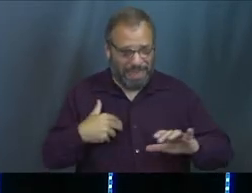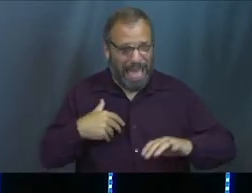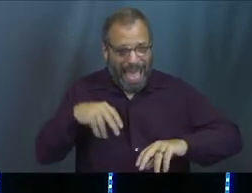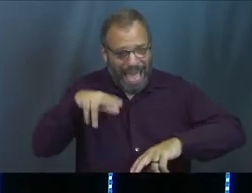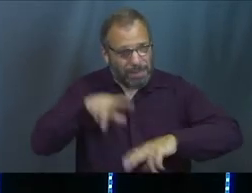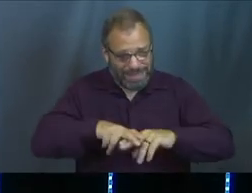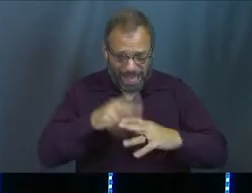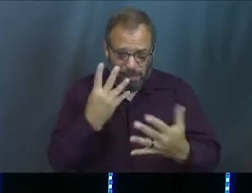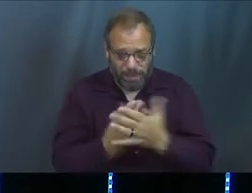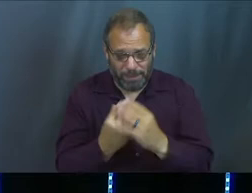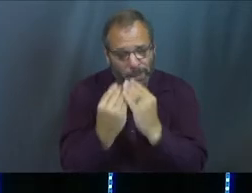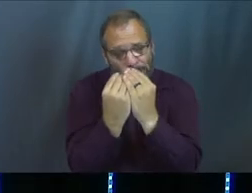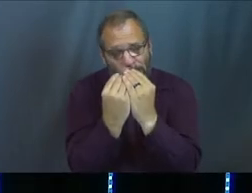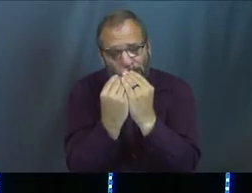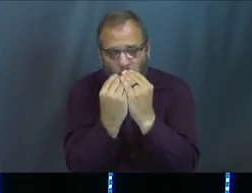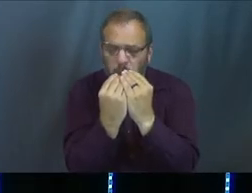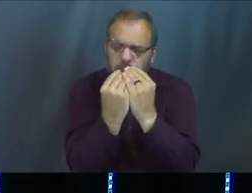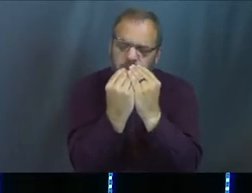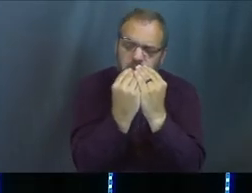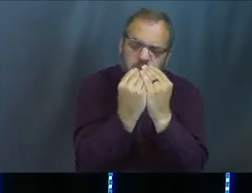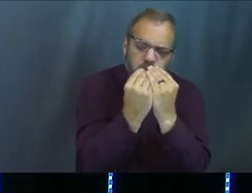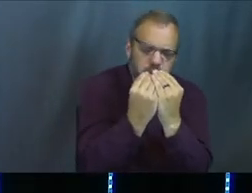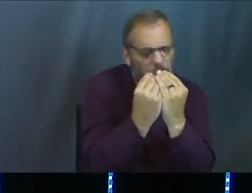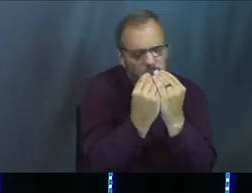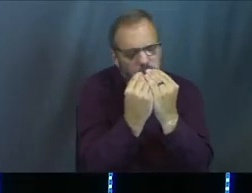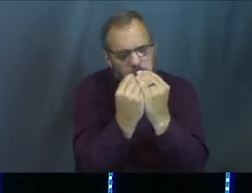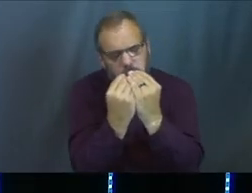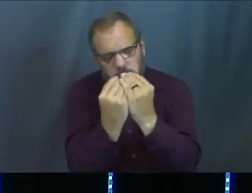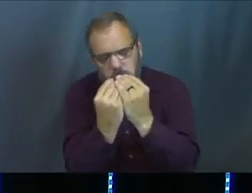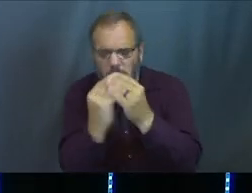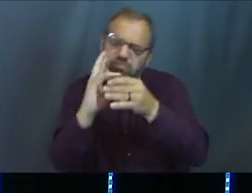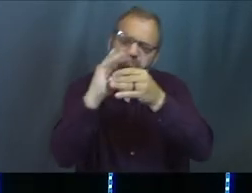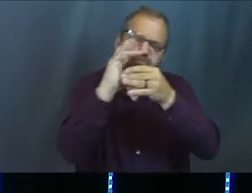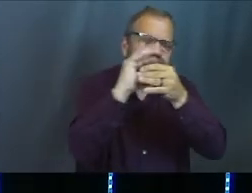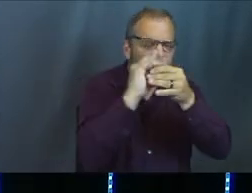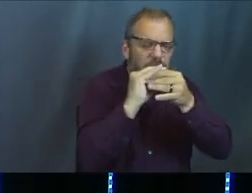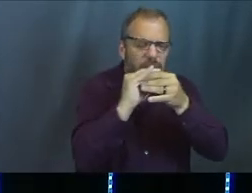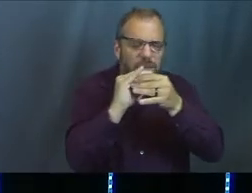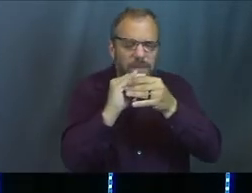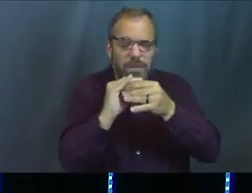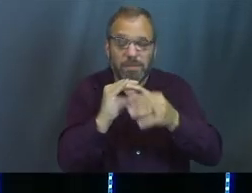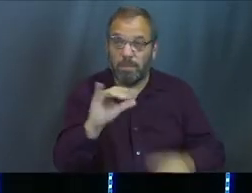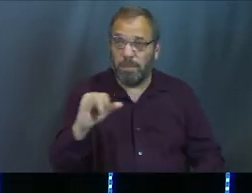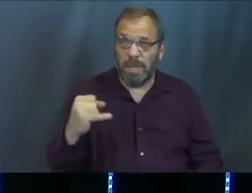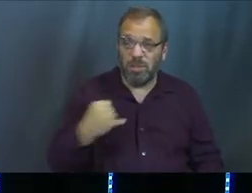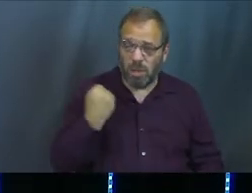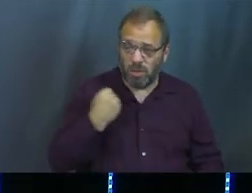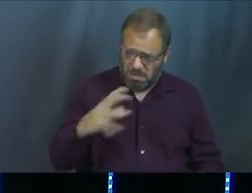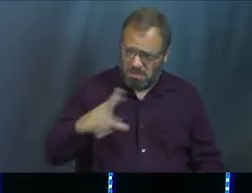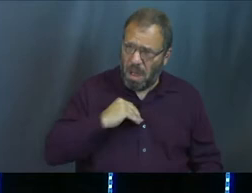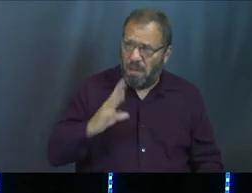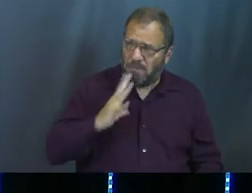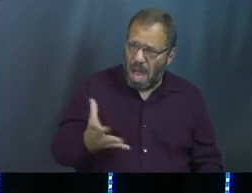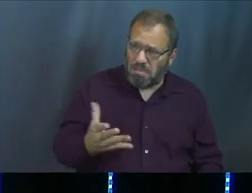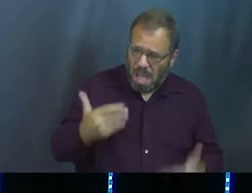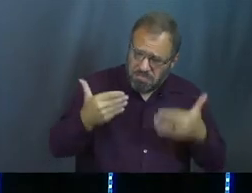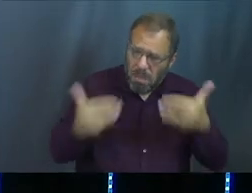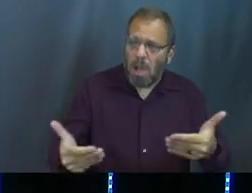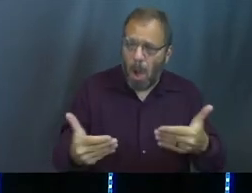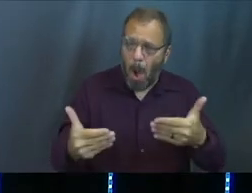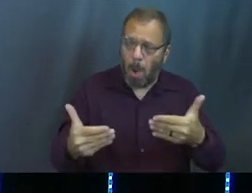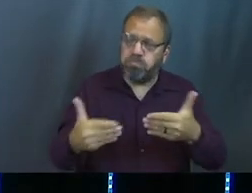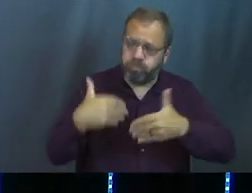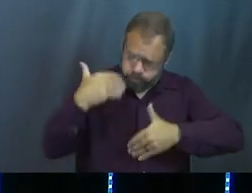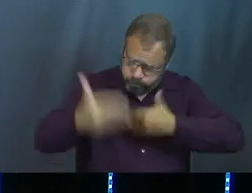cell. I'm gonna do my time, and I'm gonna get out. You know what I'm saying? Joseph's like, yeah, sure, I'll take the job. It's like, what are you doing? Immediately, he's like, yeah, I'll step into it.